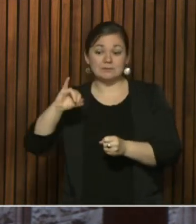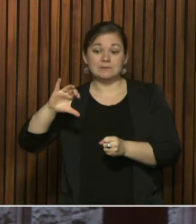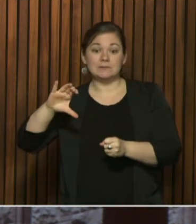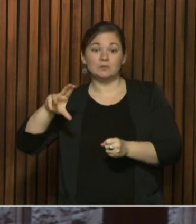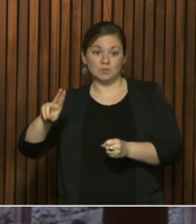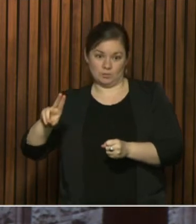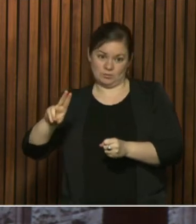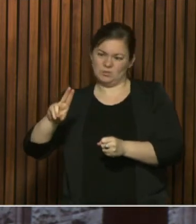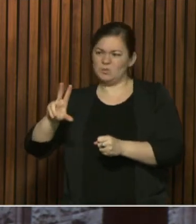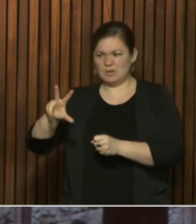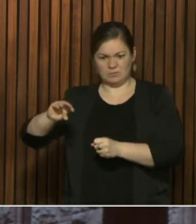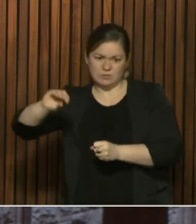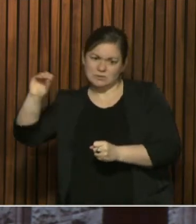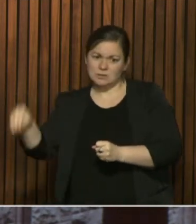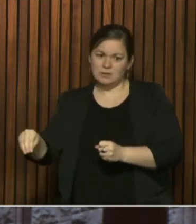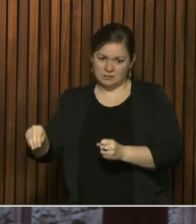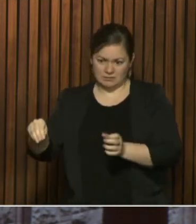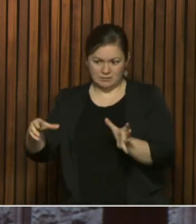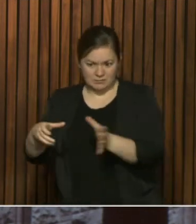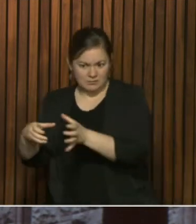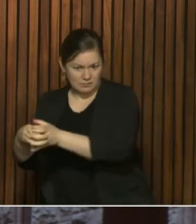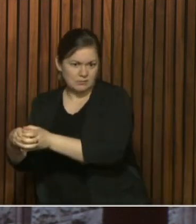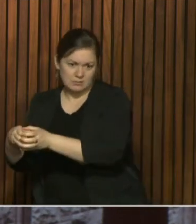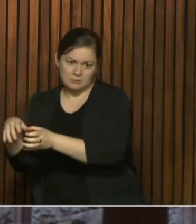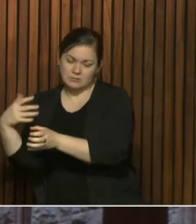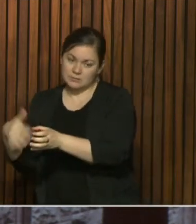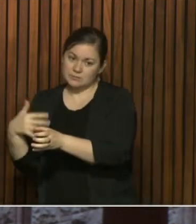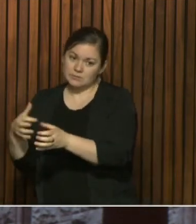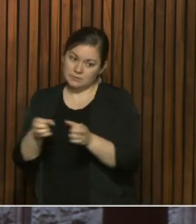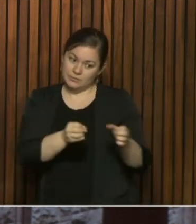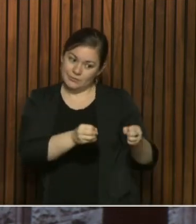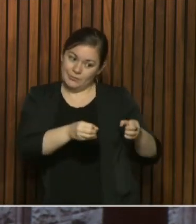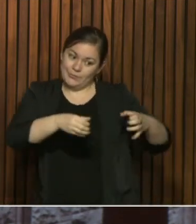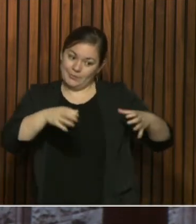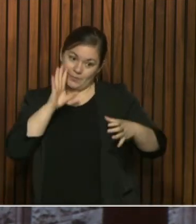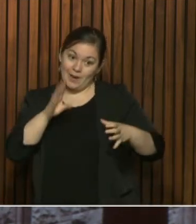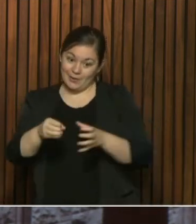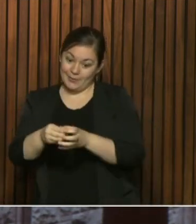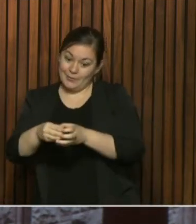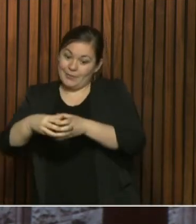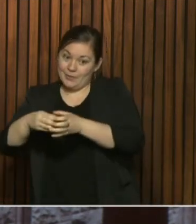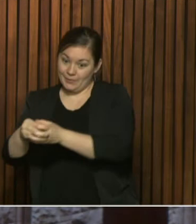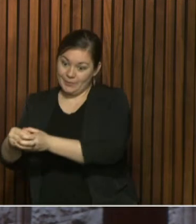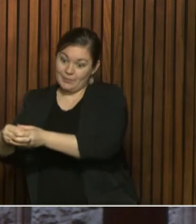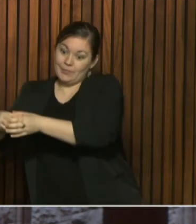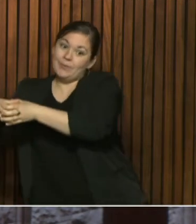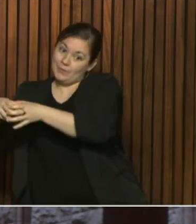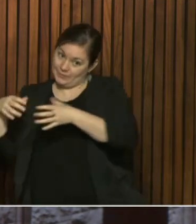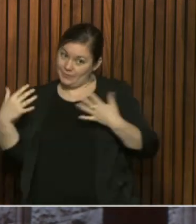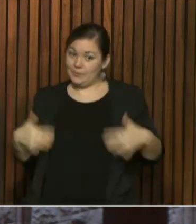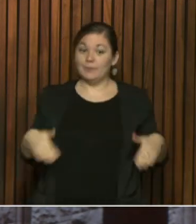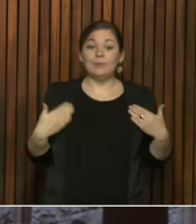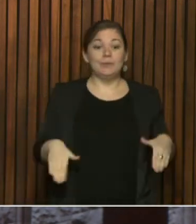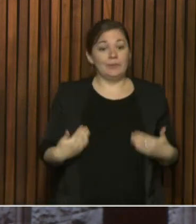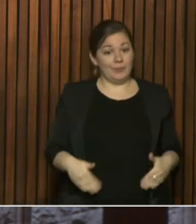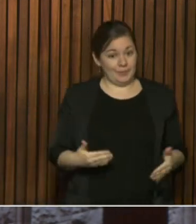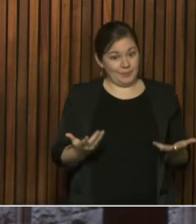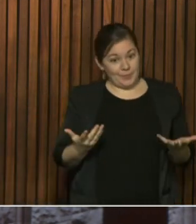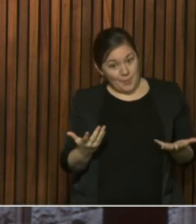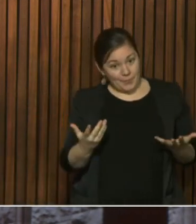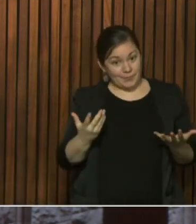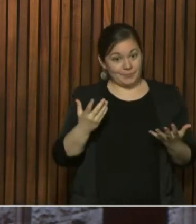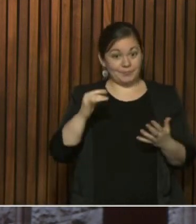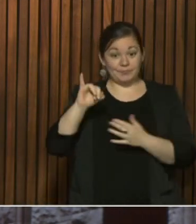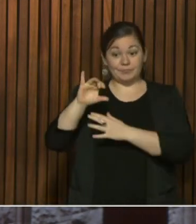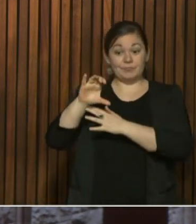surge in that level as well. The challenge being is that sometimes those admitted to the ICUs and that don't just stay for a few days. Some,